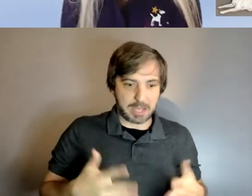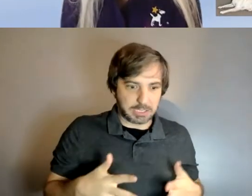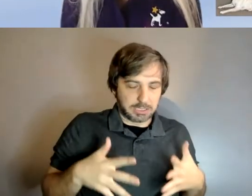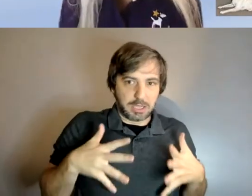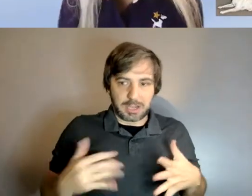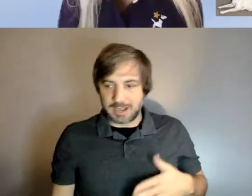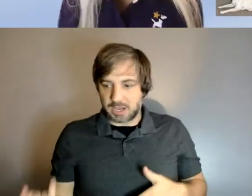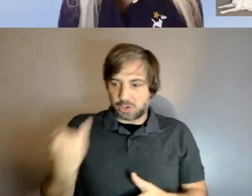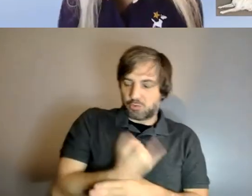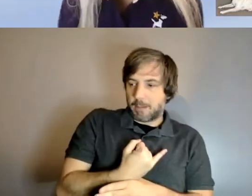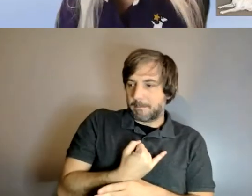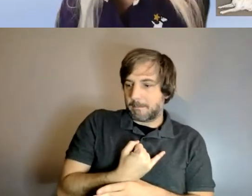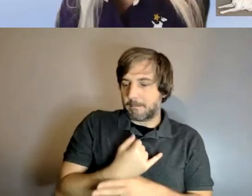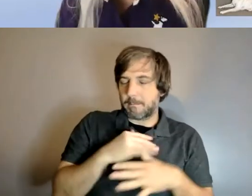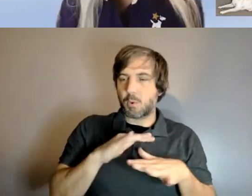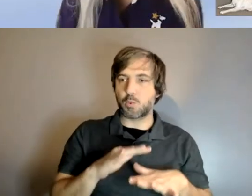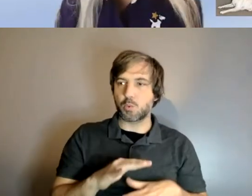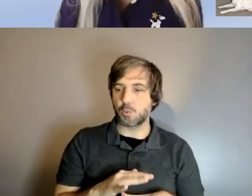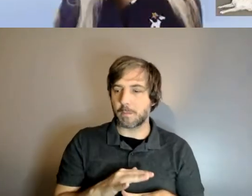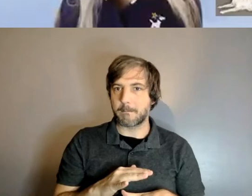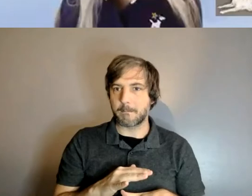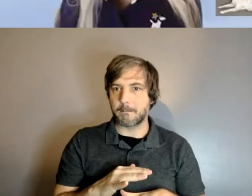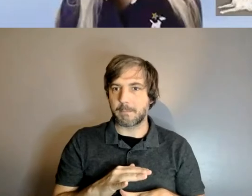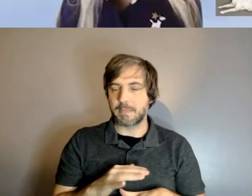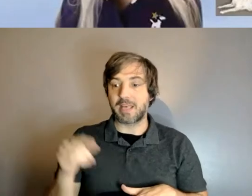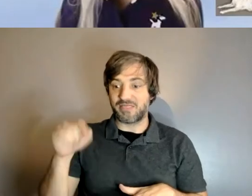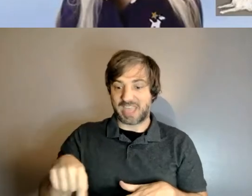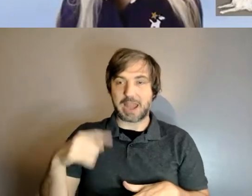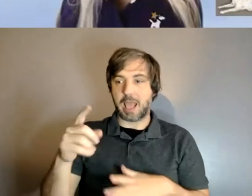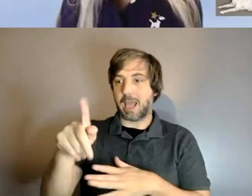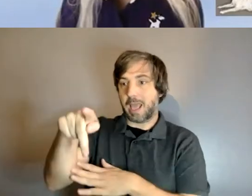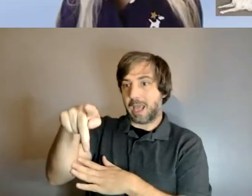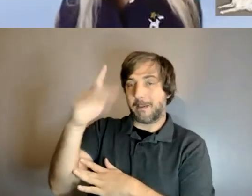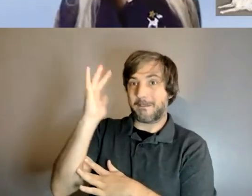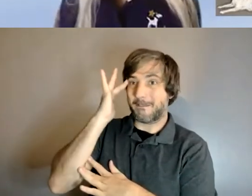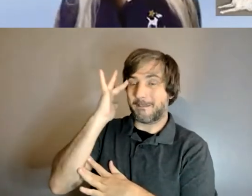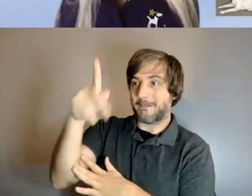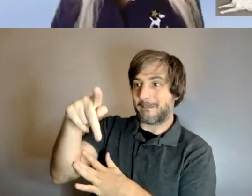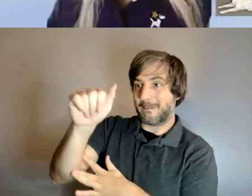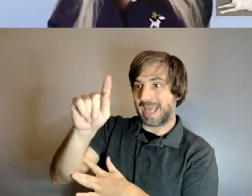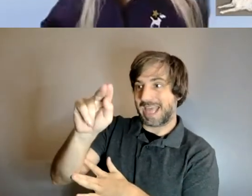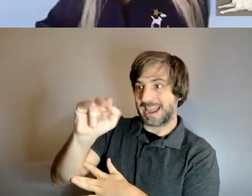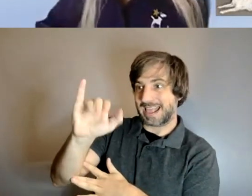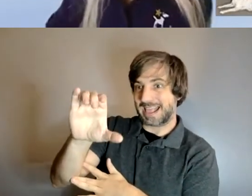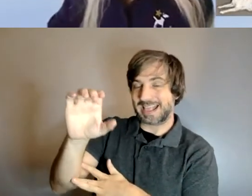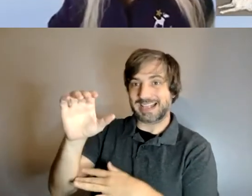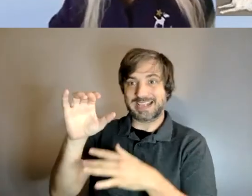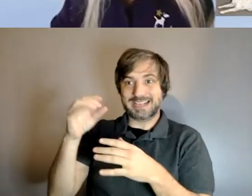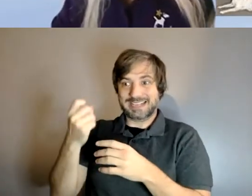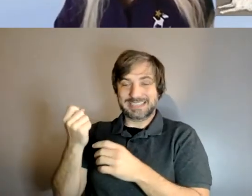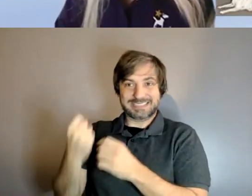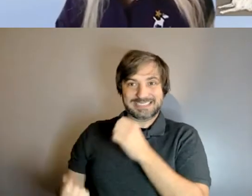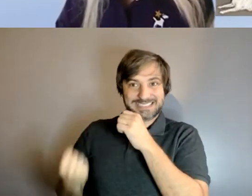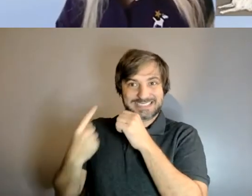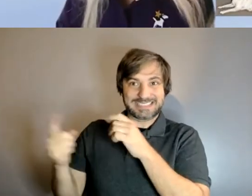they can interrupt panic signals in the brain keep the brain from going into fight flight or freeze so that